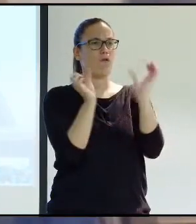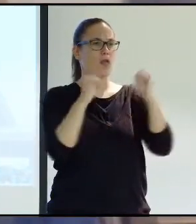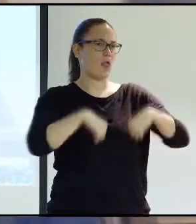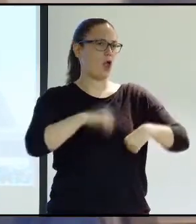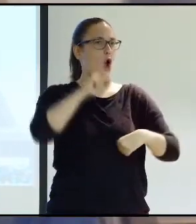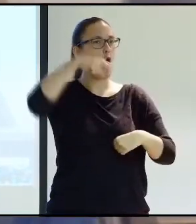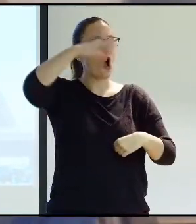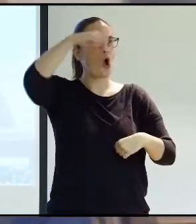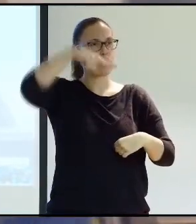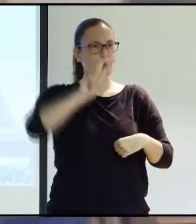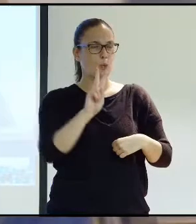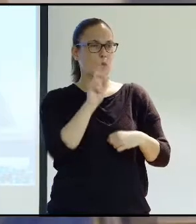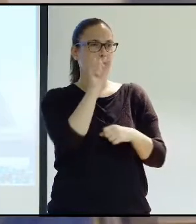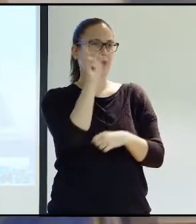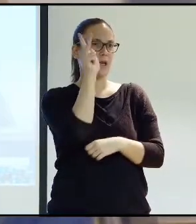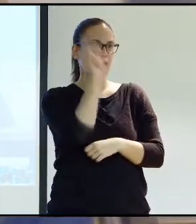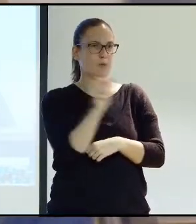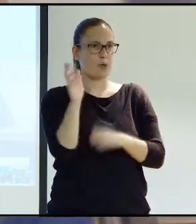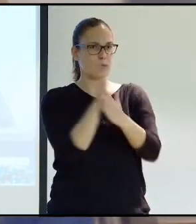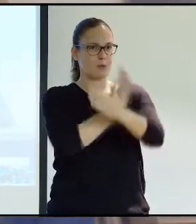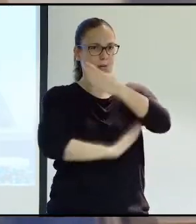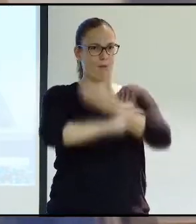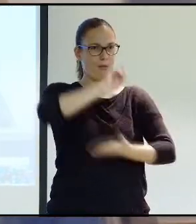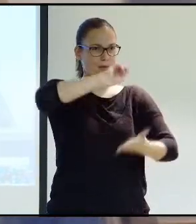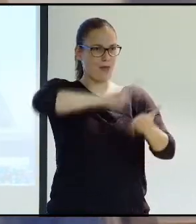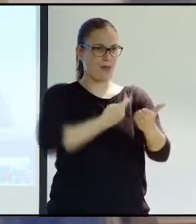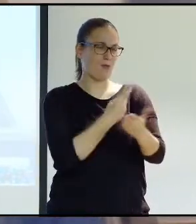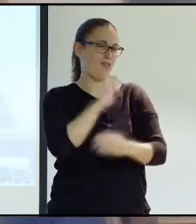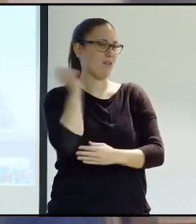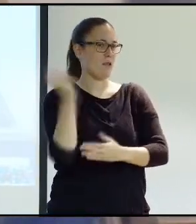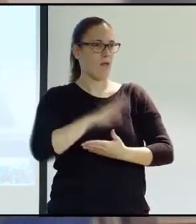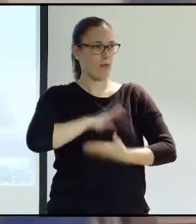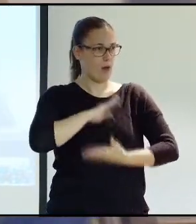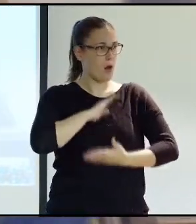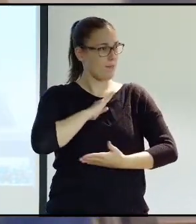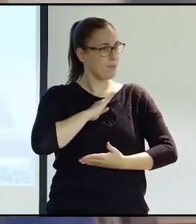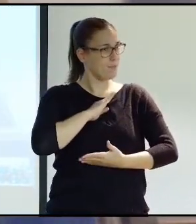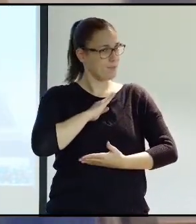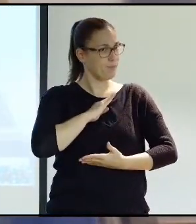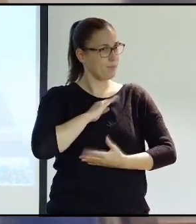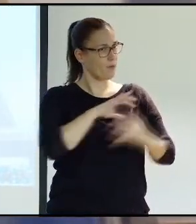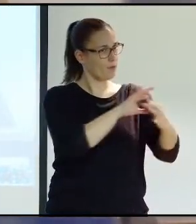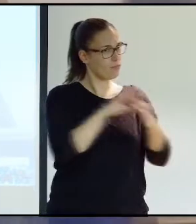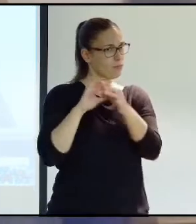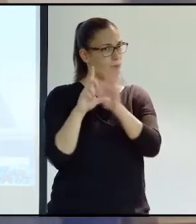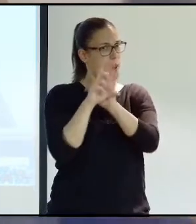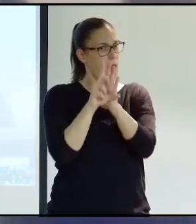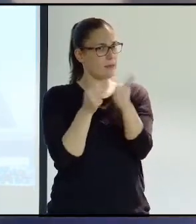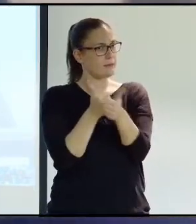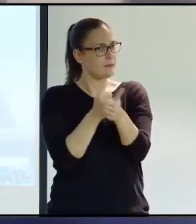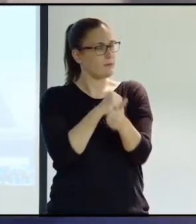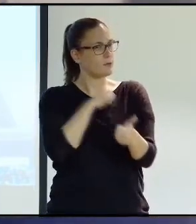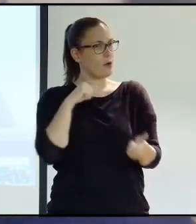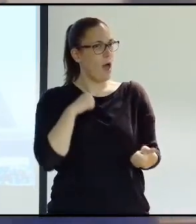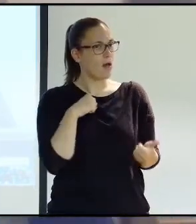includes the criteria of the UN's Convention on the Rights of People with